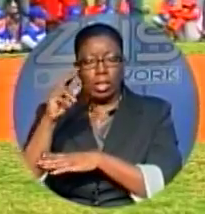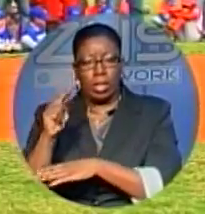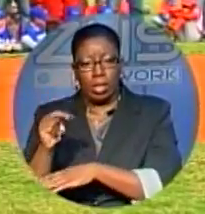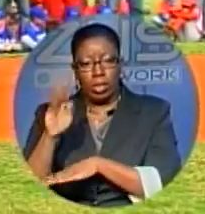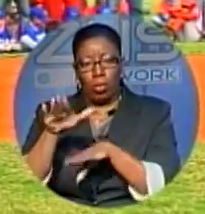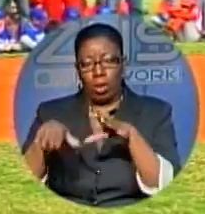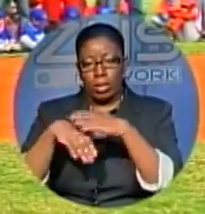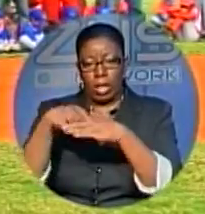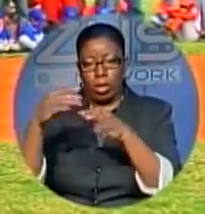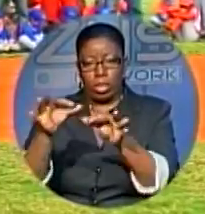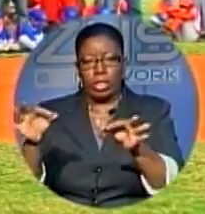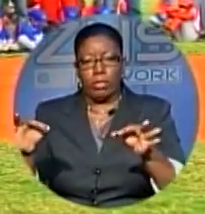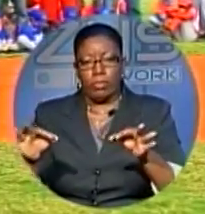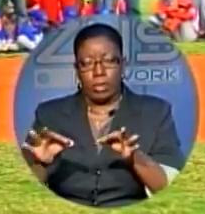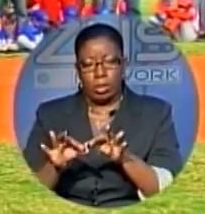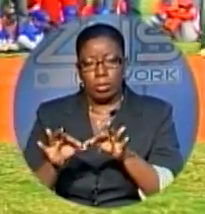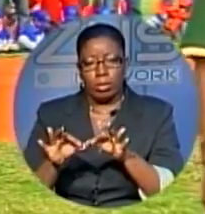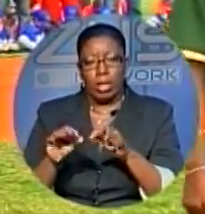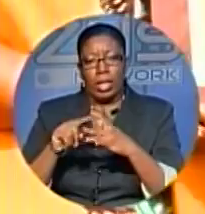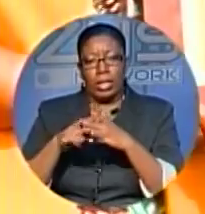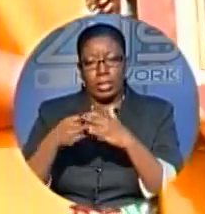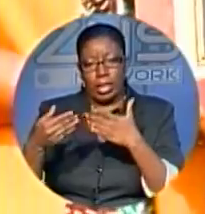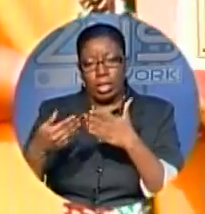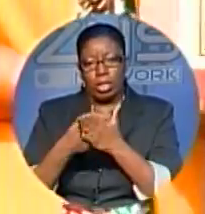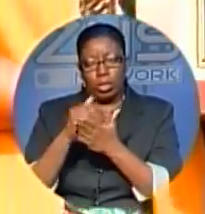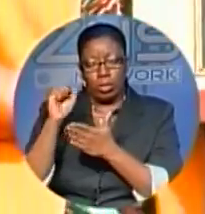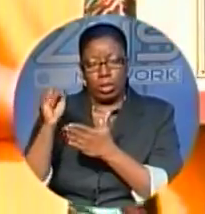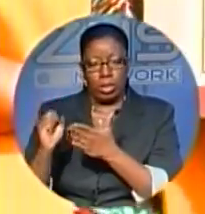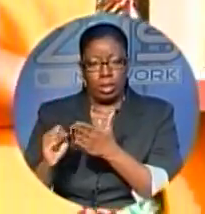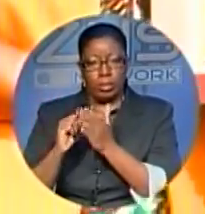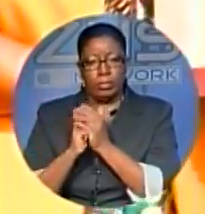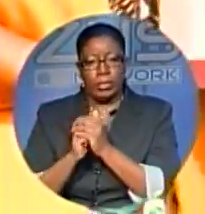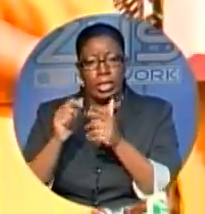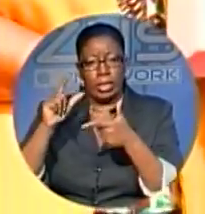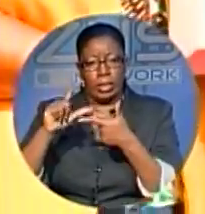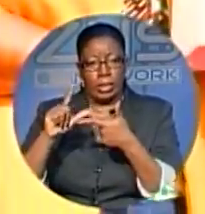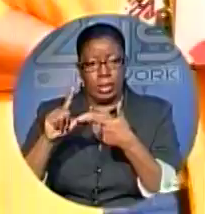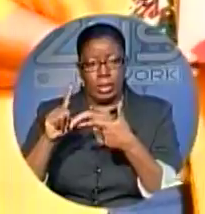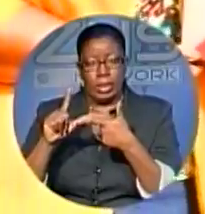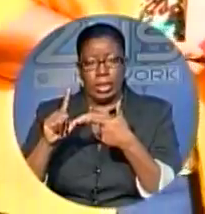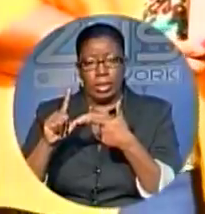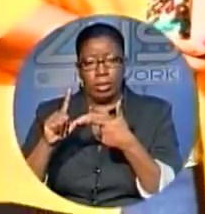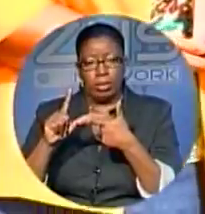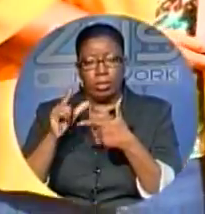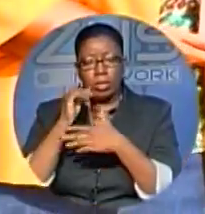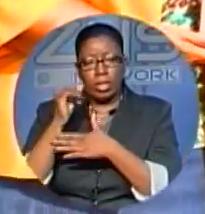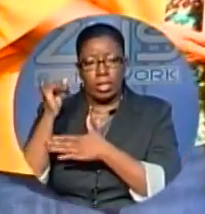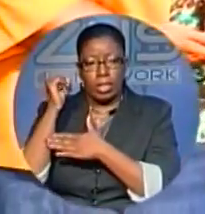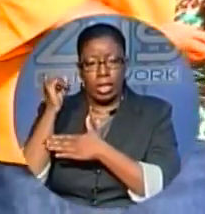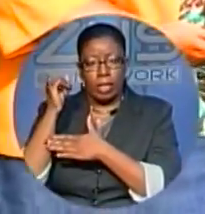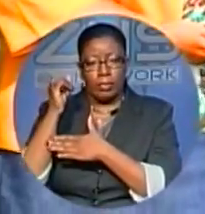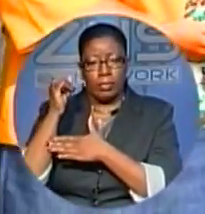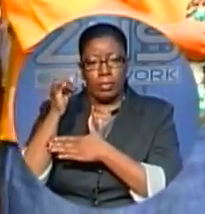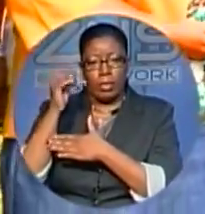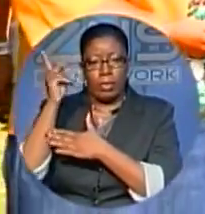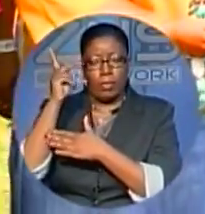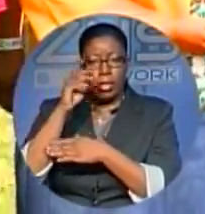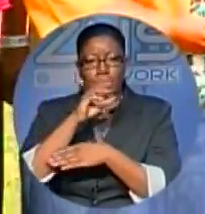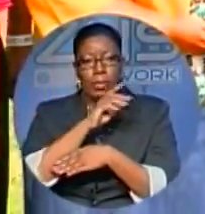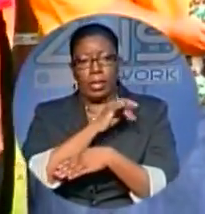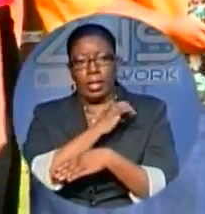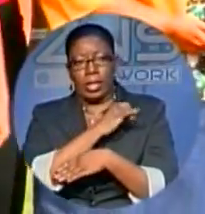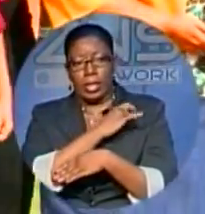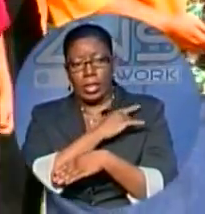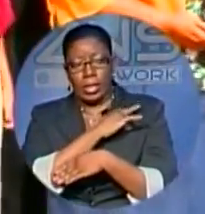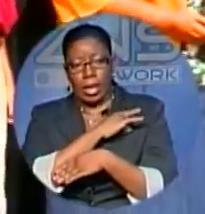out onto this field and starts a new season. Now, the league also took some time out yesterday to honor Philip Kemp Sr., an